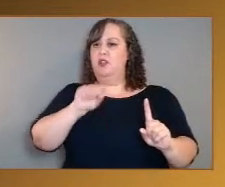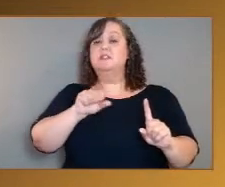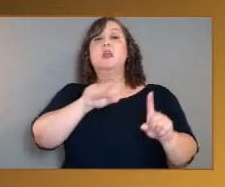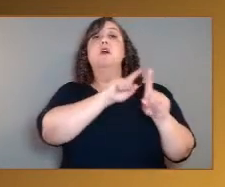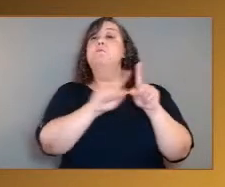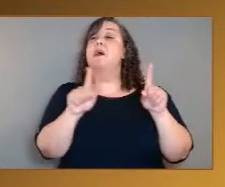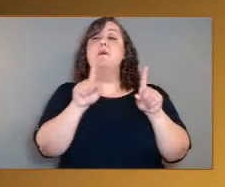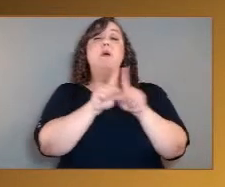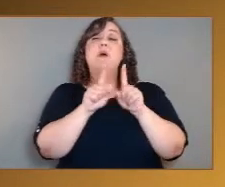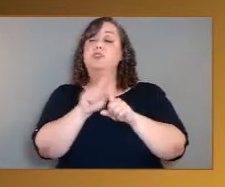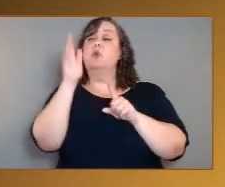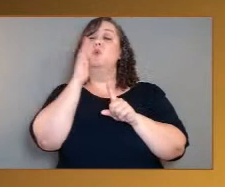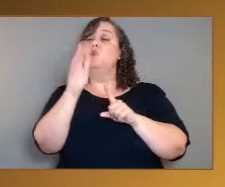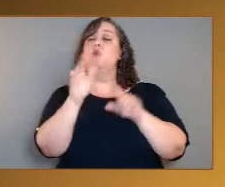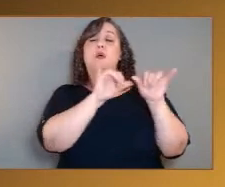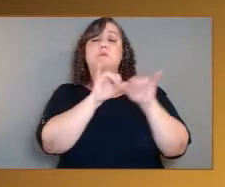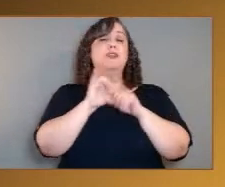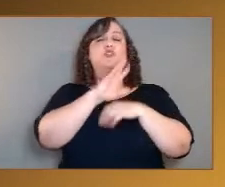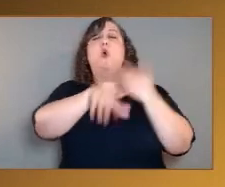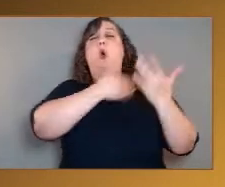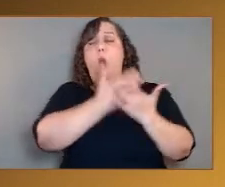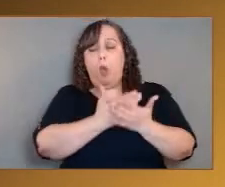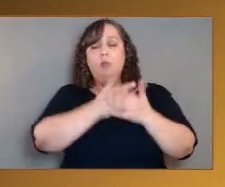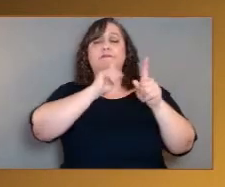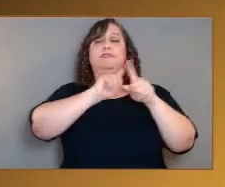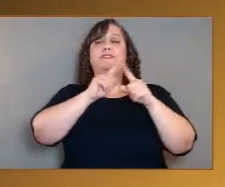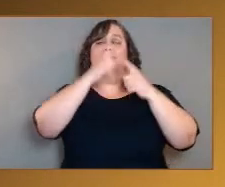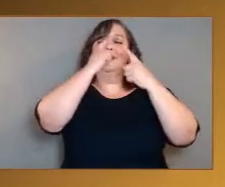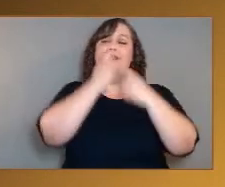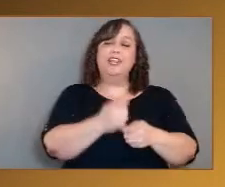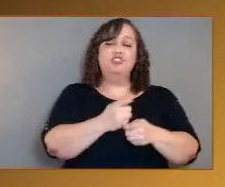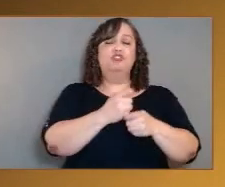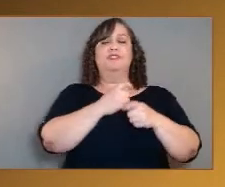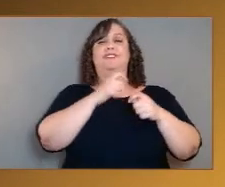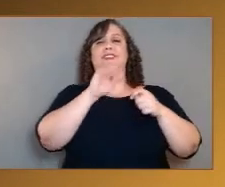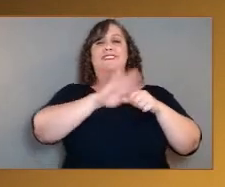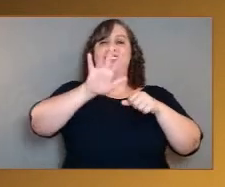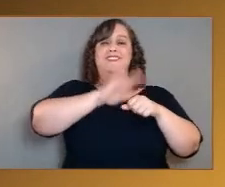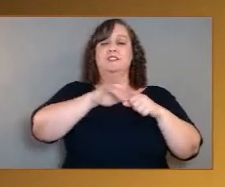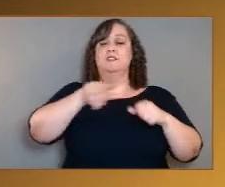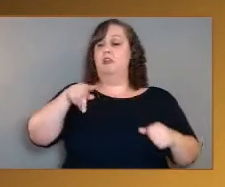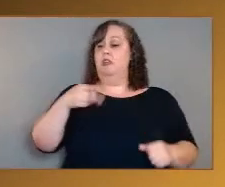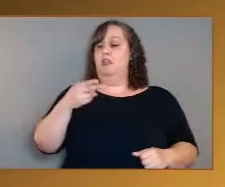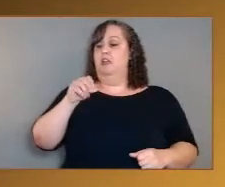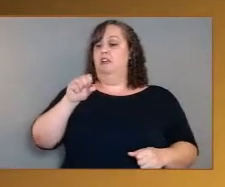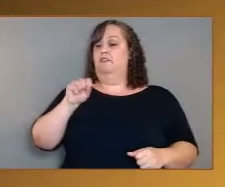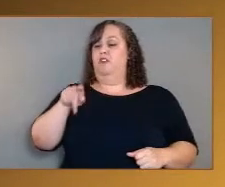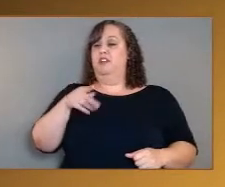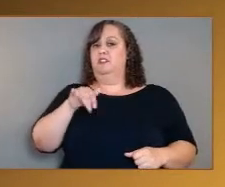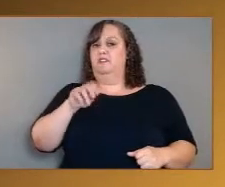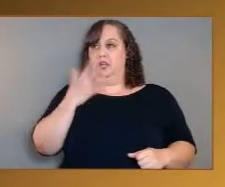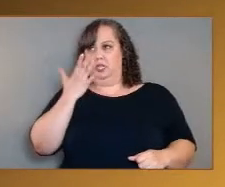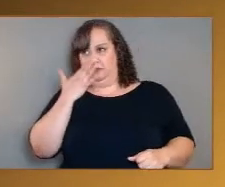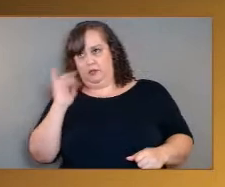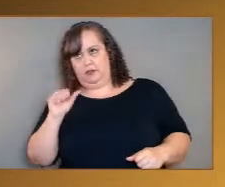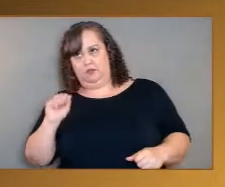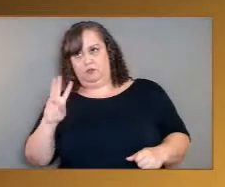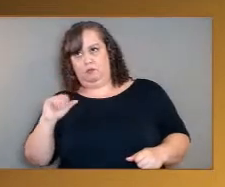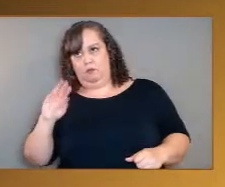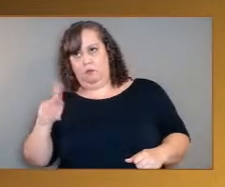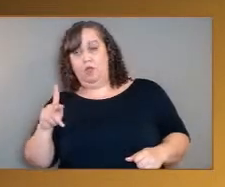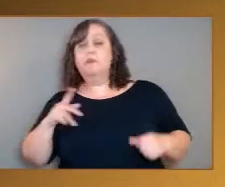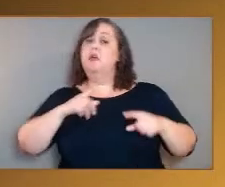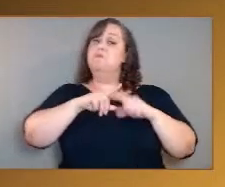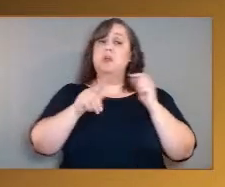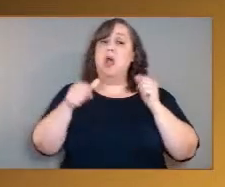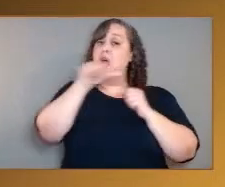all those interesting trace gases, phosphine, which smells like swamp gas, but other ones that might be equally interesting that haven't even discovered yet. And by